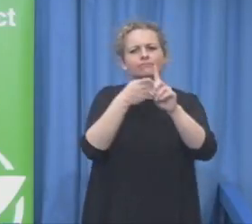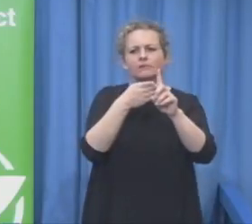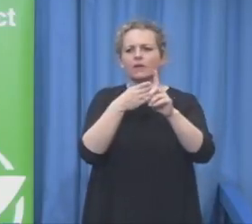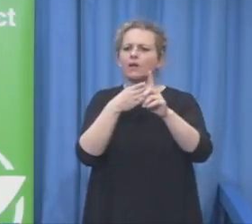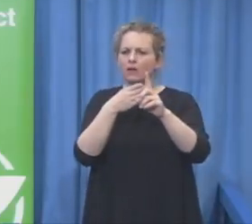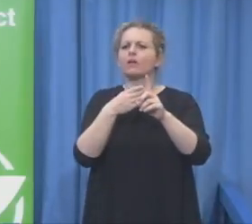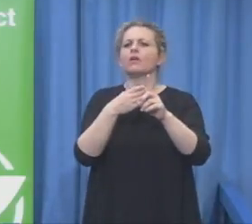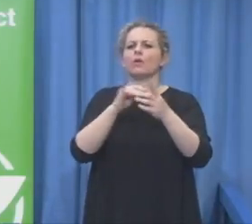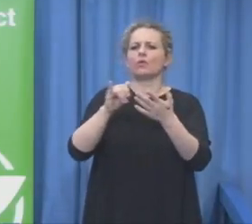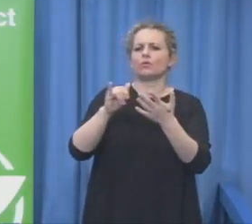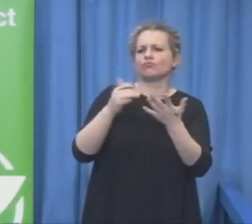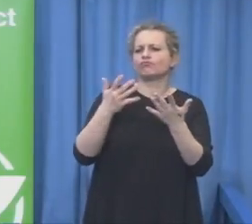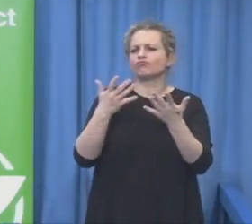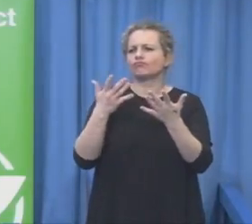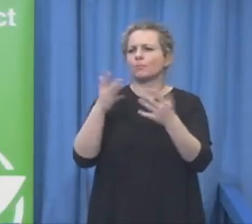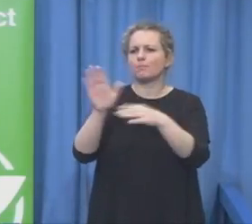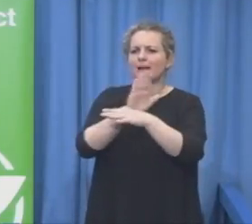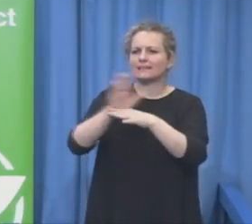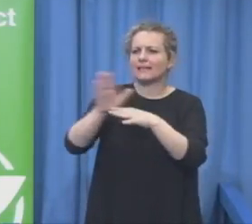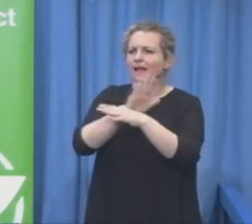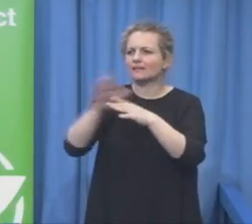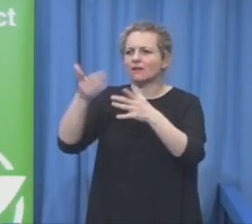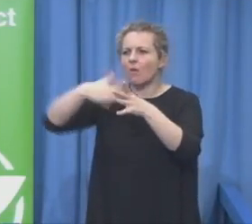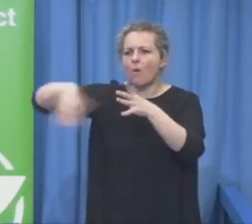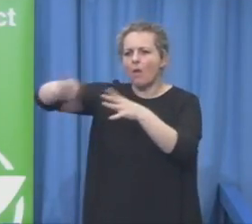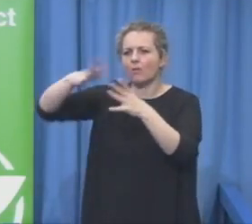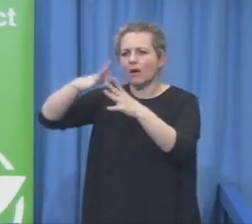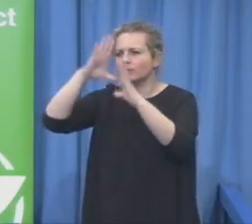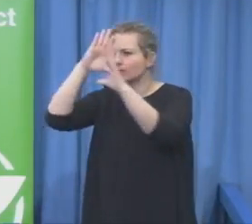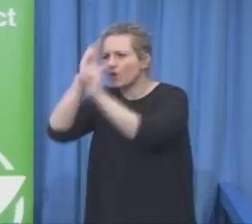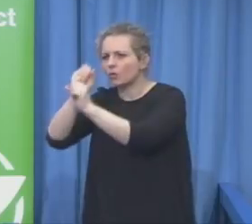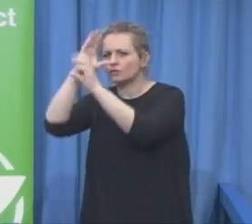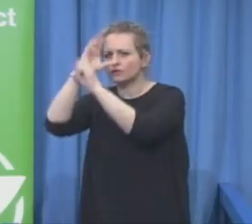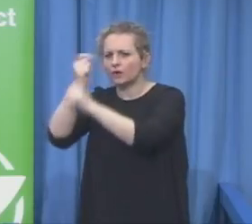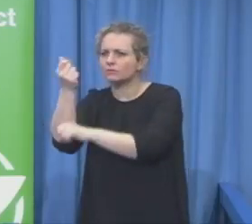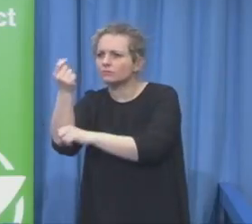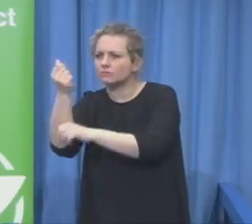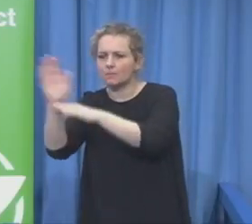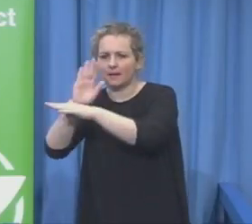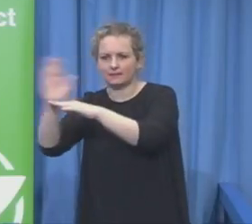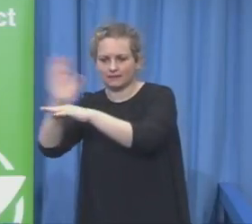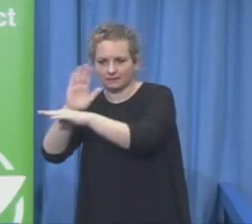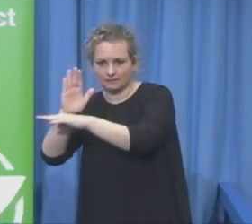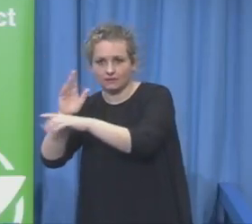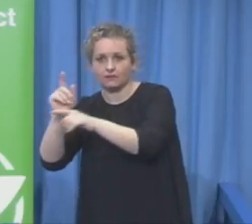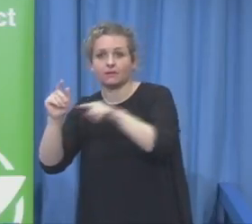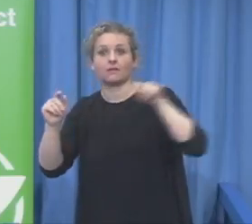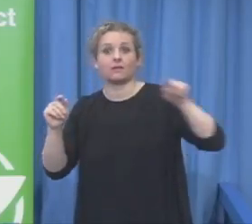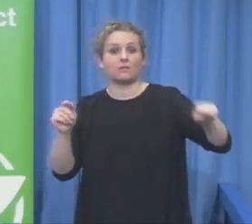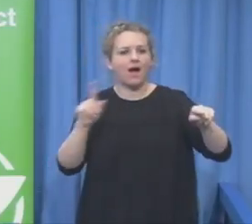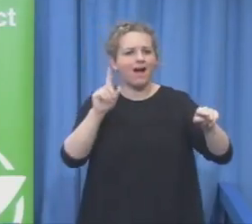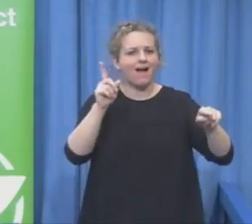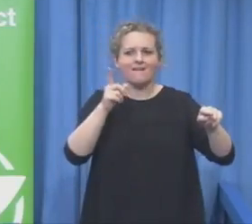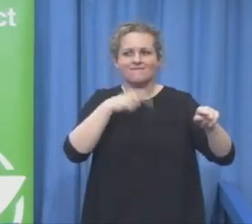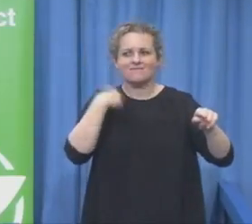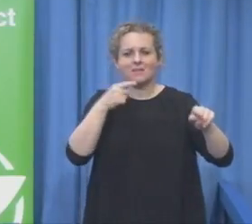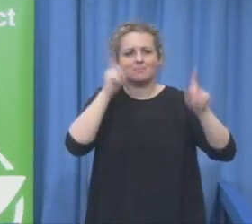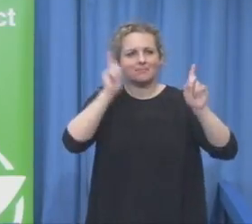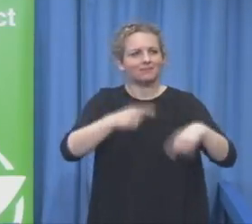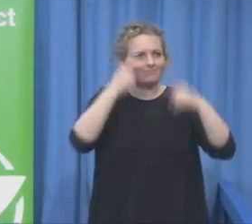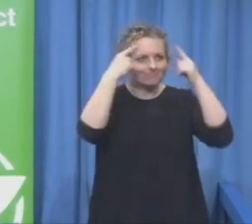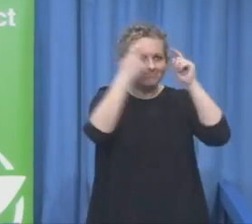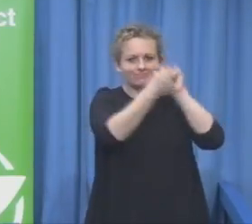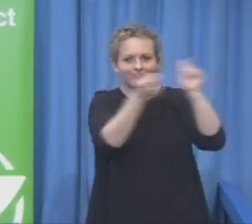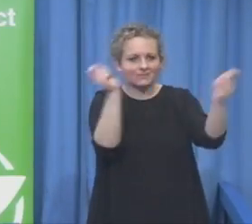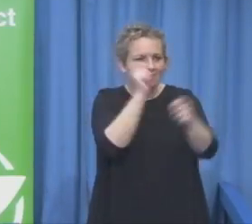talk with my fellow co-couchers, they're around, they are the experts. And I'd like to thank you all very much indeed